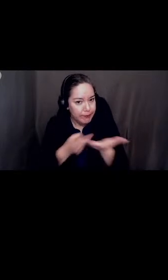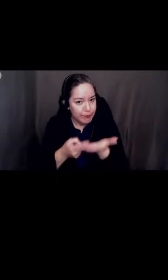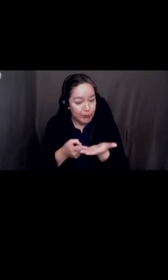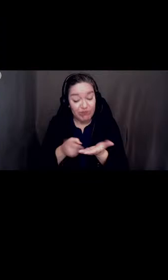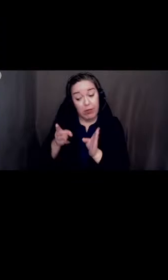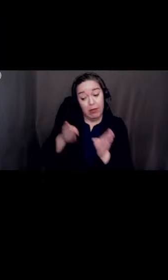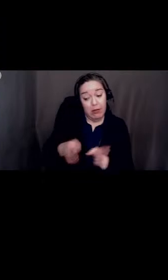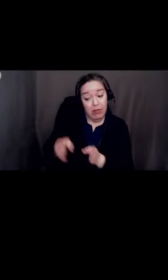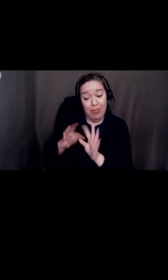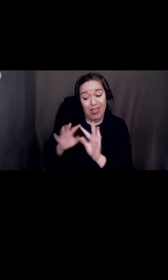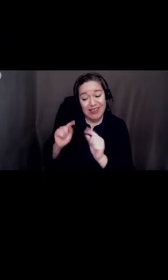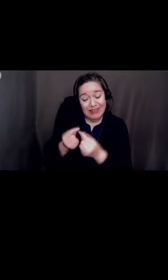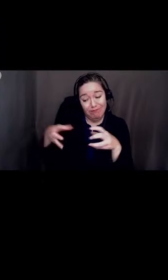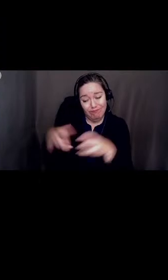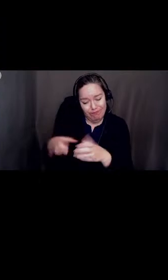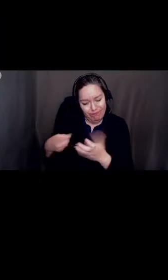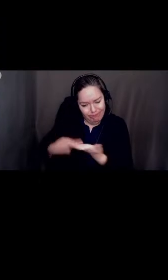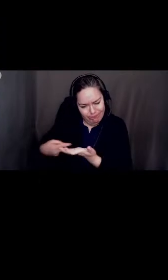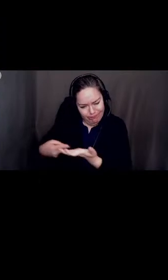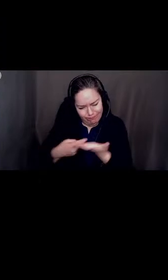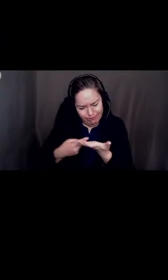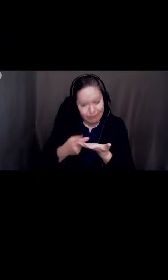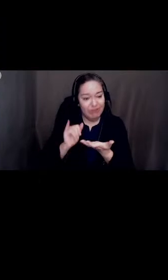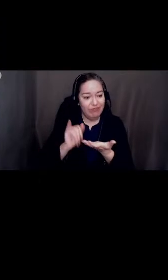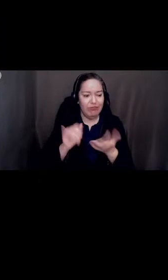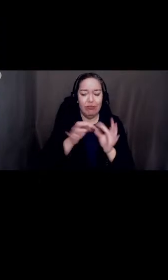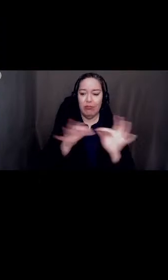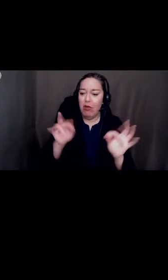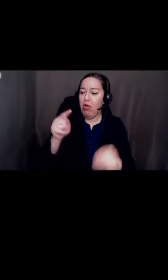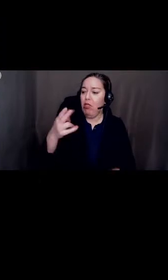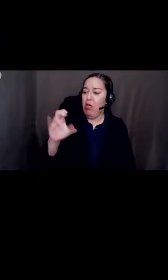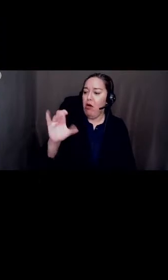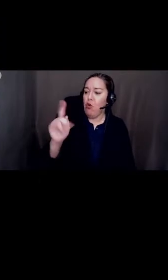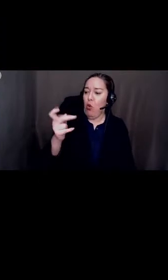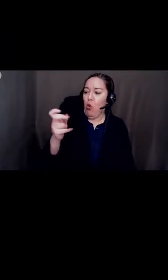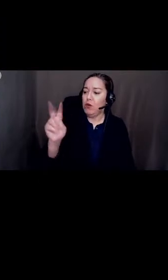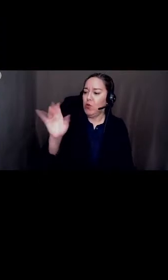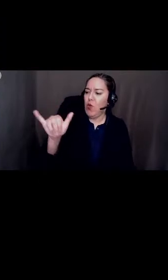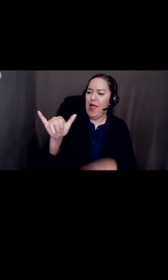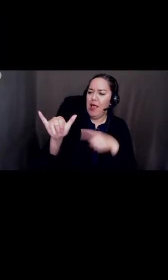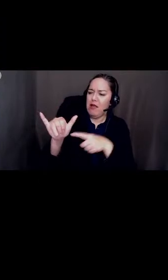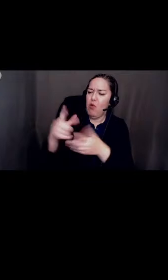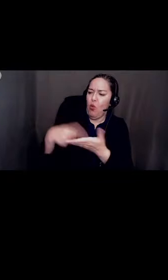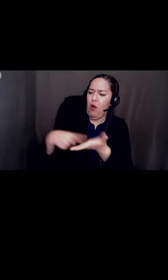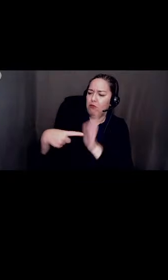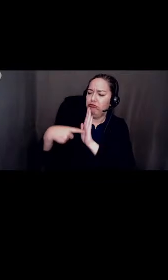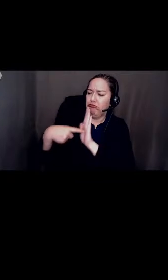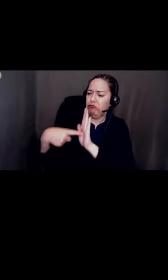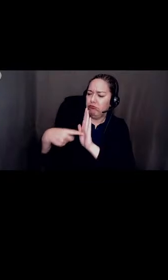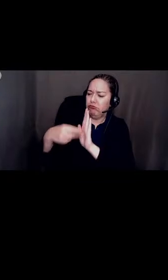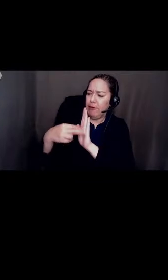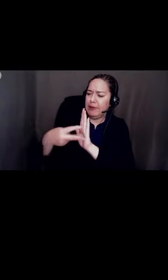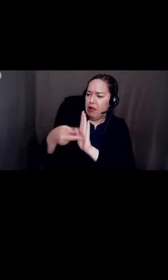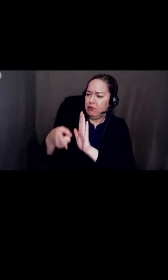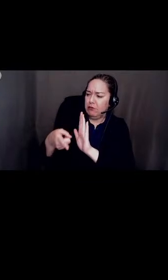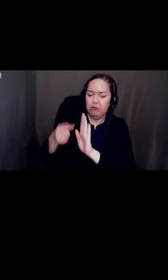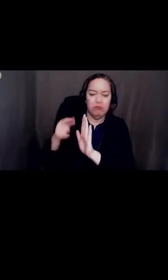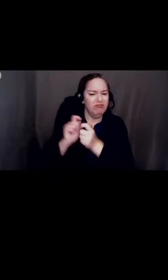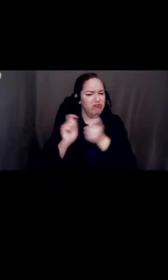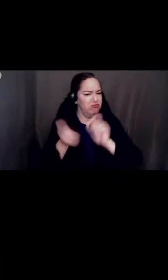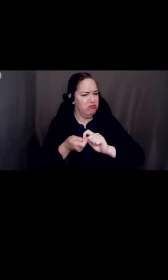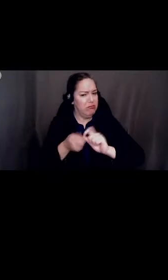or if we change what the Colton Way represents. Can we make the Colton Way become a positive